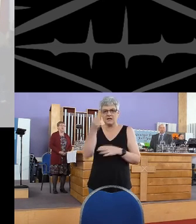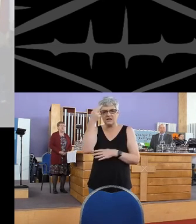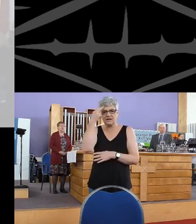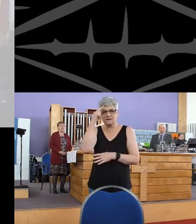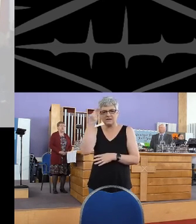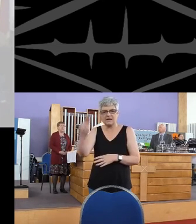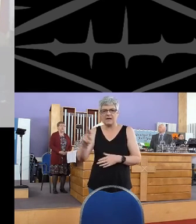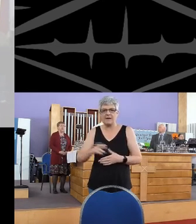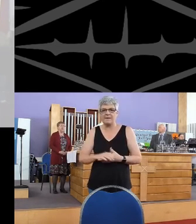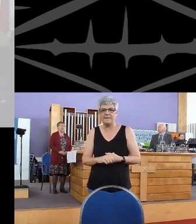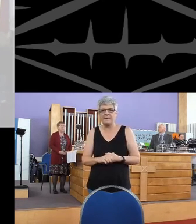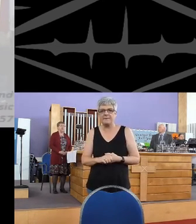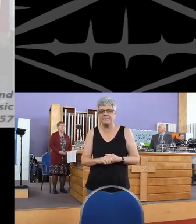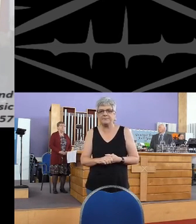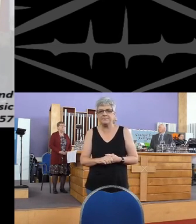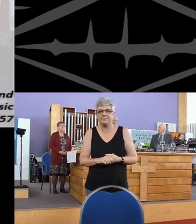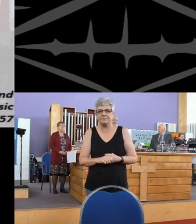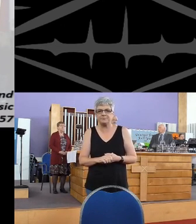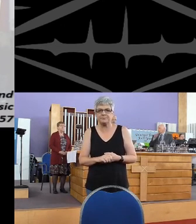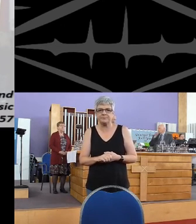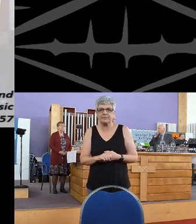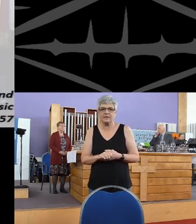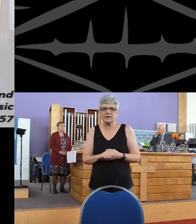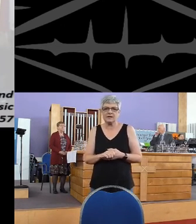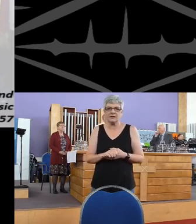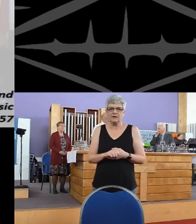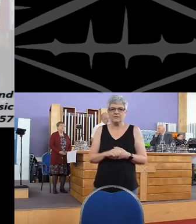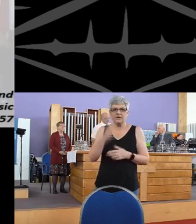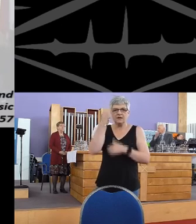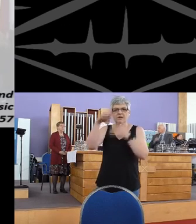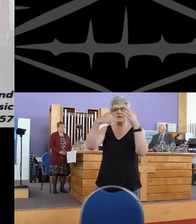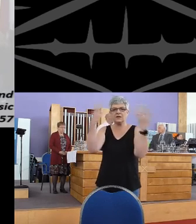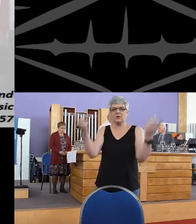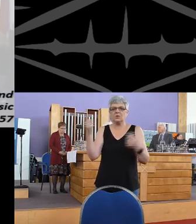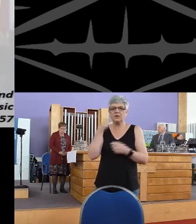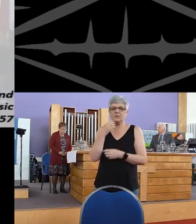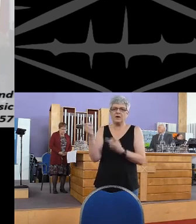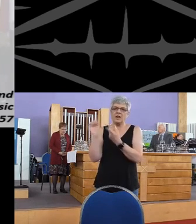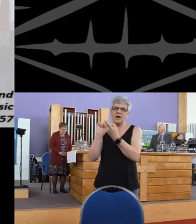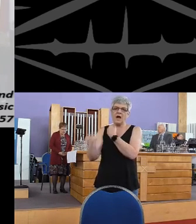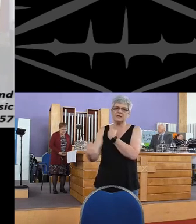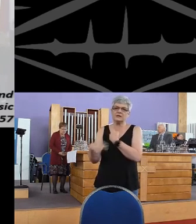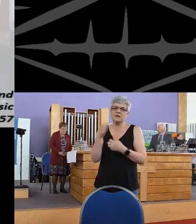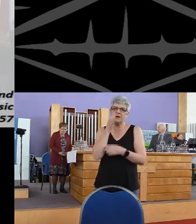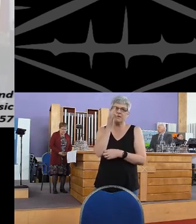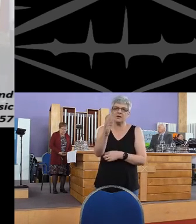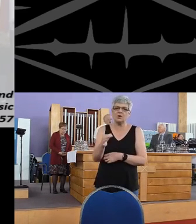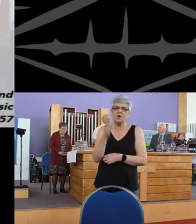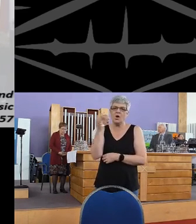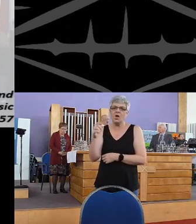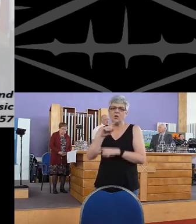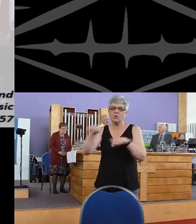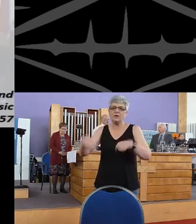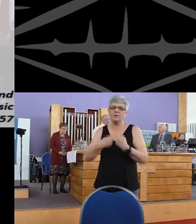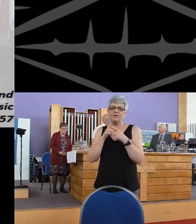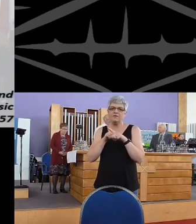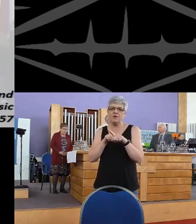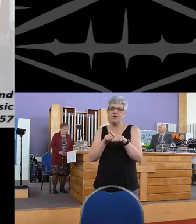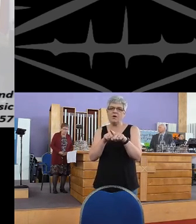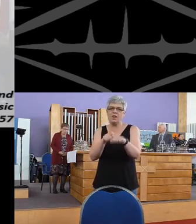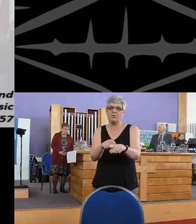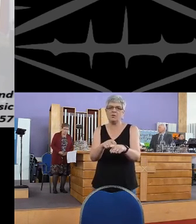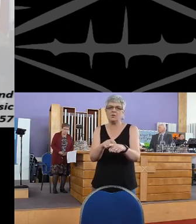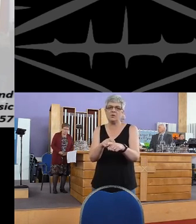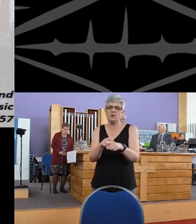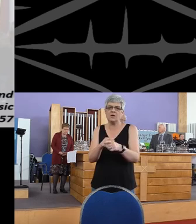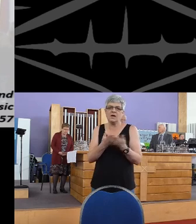Jesus' name. King of heaven, he will answer the whole, he will